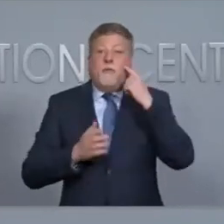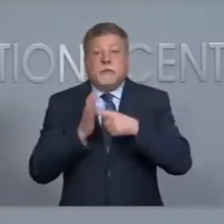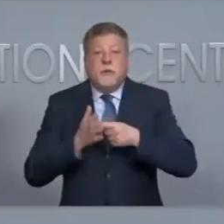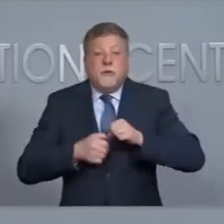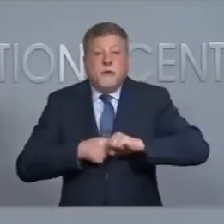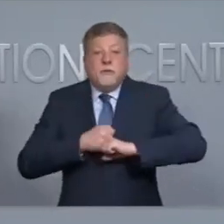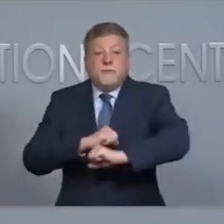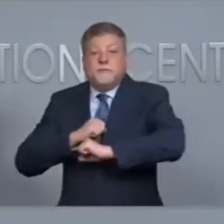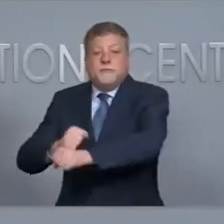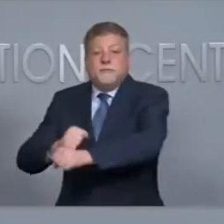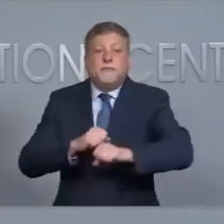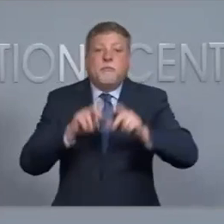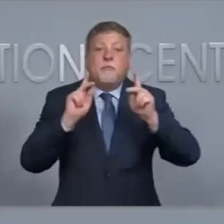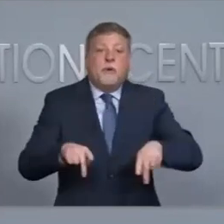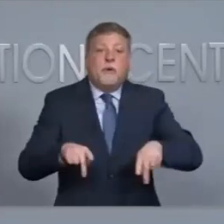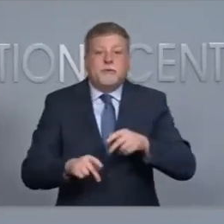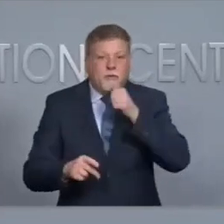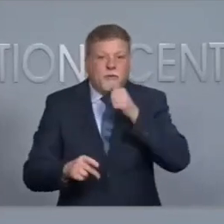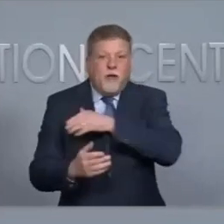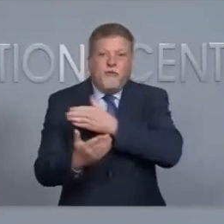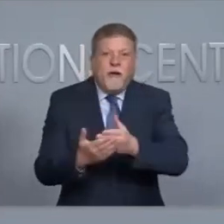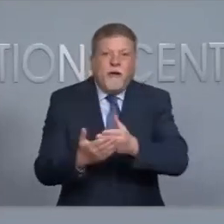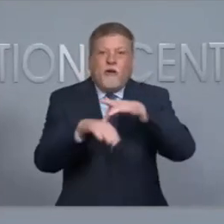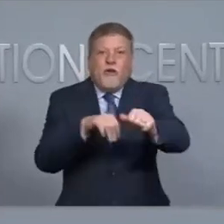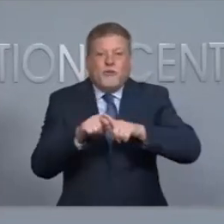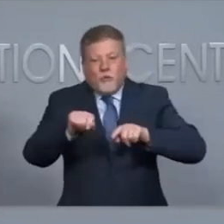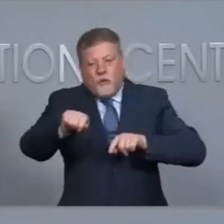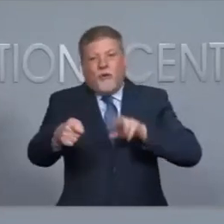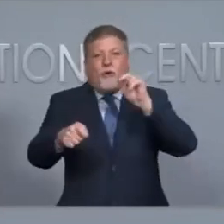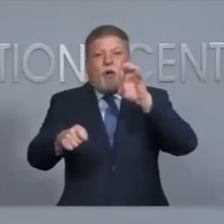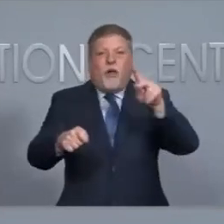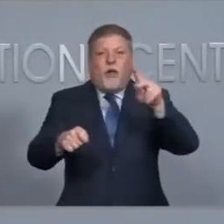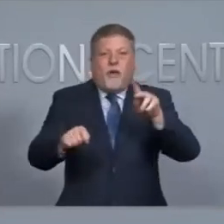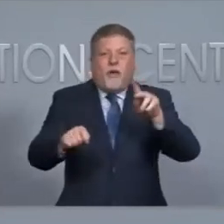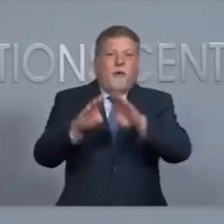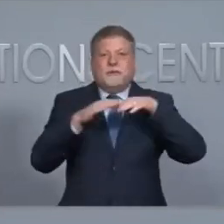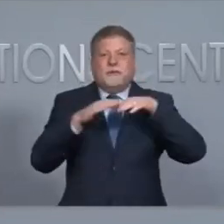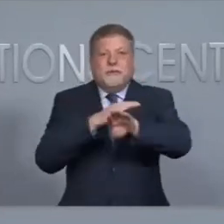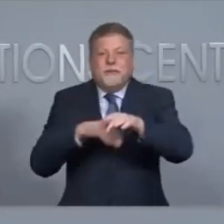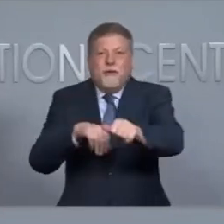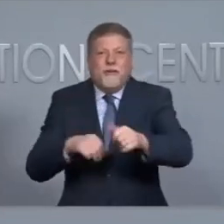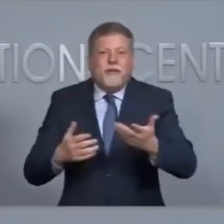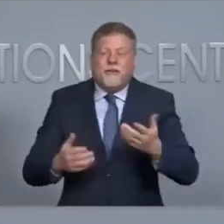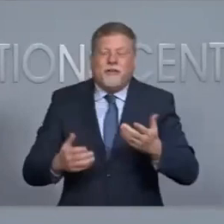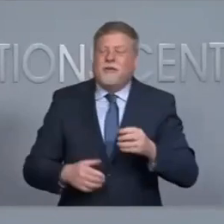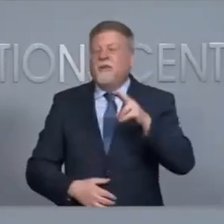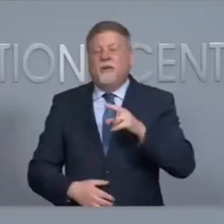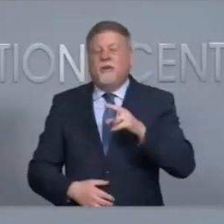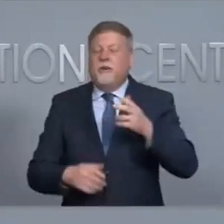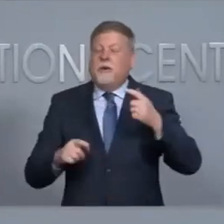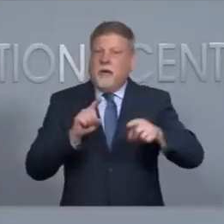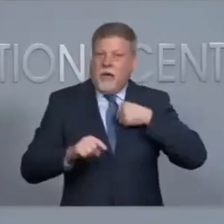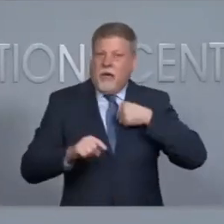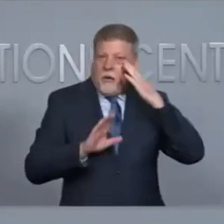beat the workers at the polling site on time in order to get the voting site open. Knock on wood,